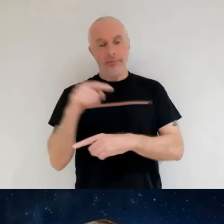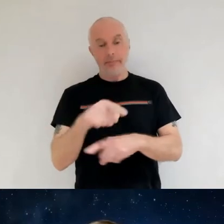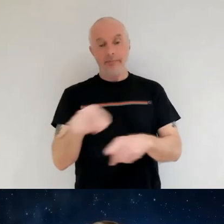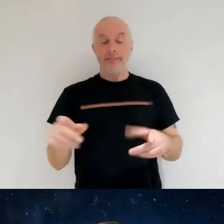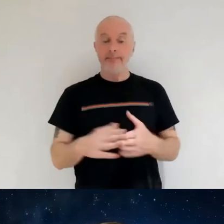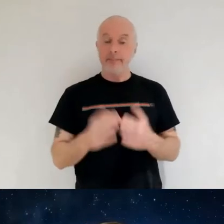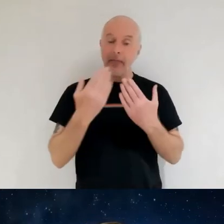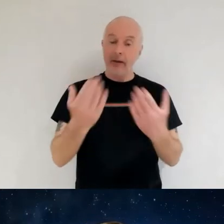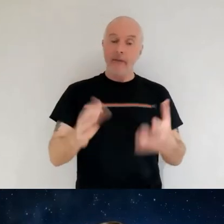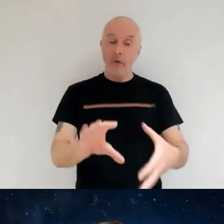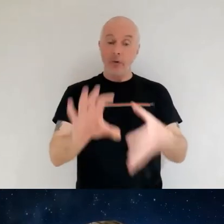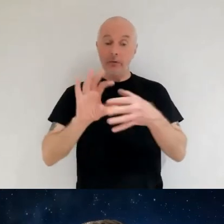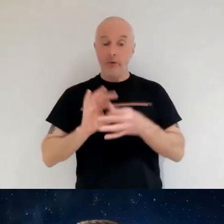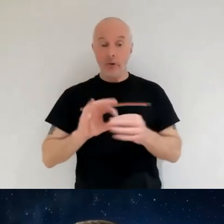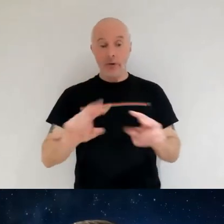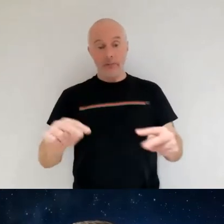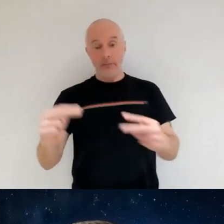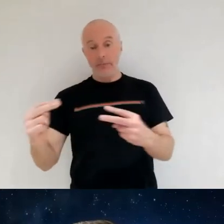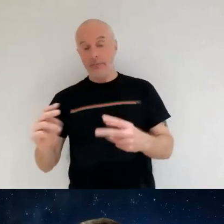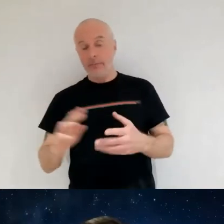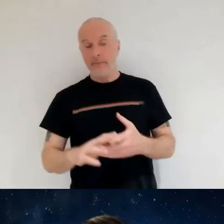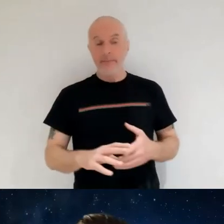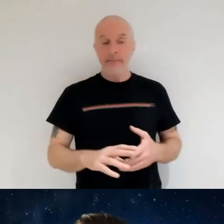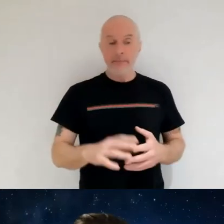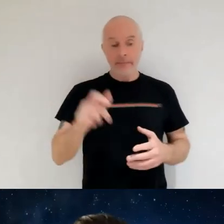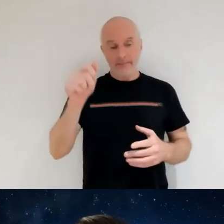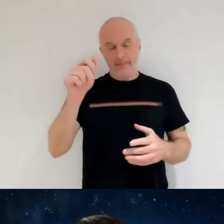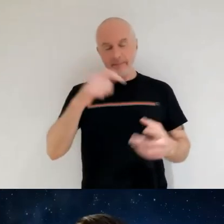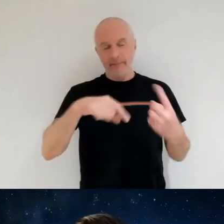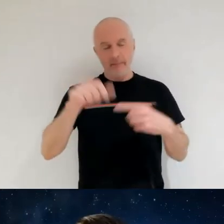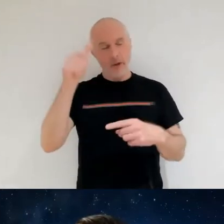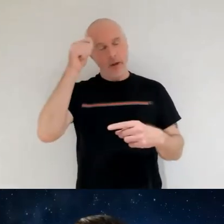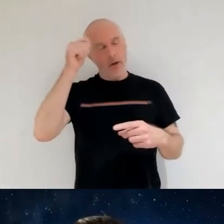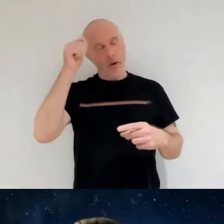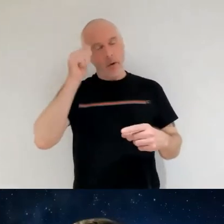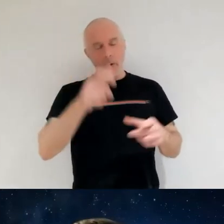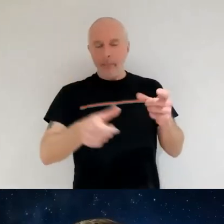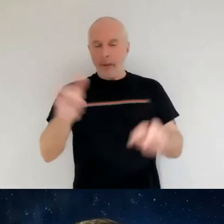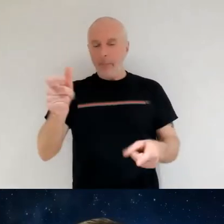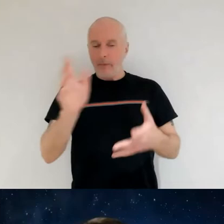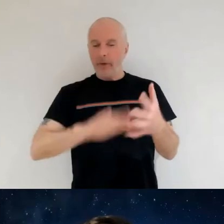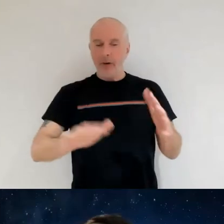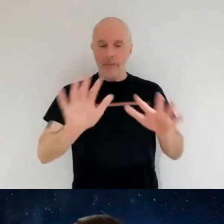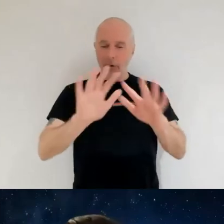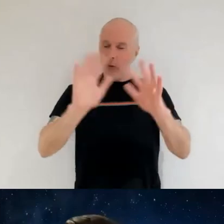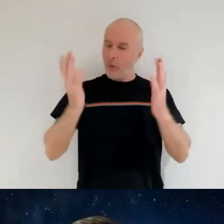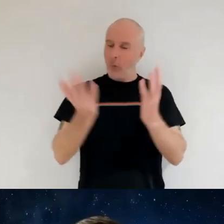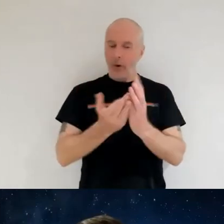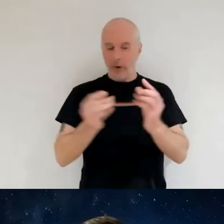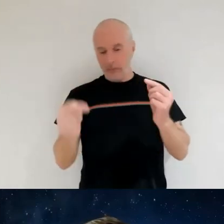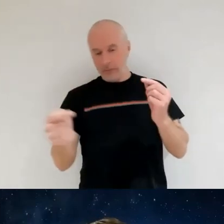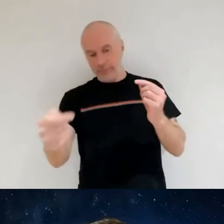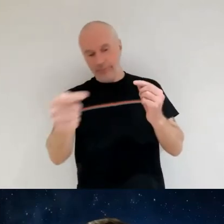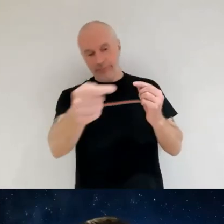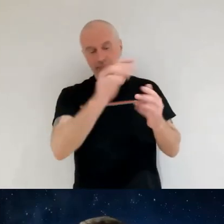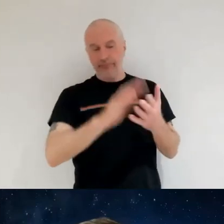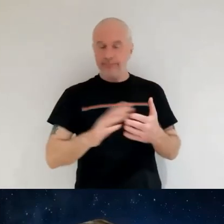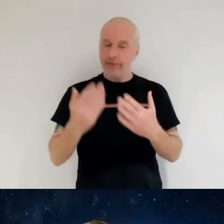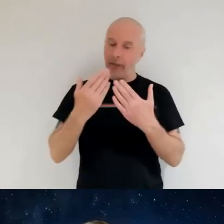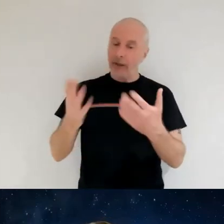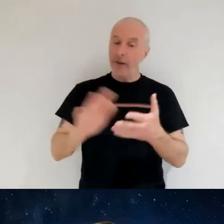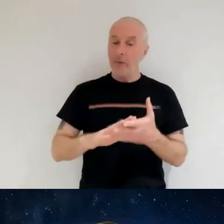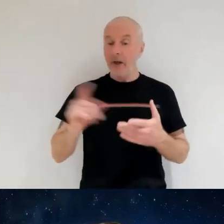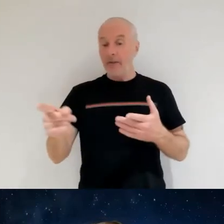you to everybody for joining us um we know that there are all sorts of people from all over the world joining us tonight so thank you if it's very early where you are or very late